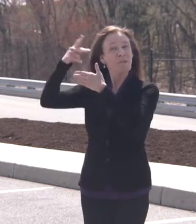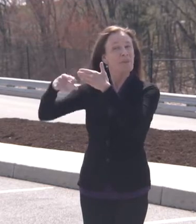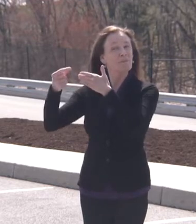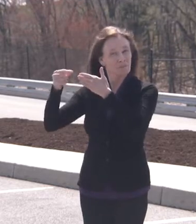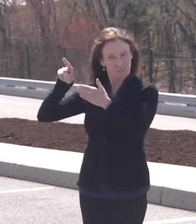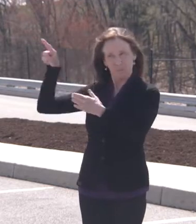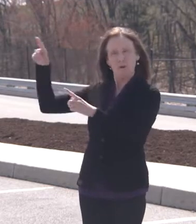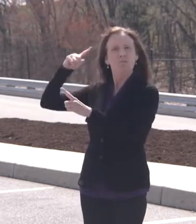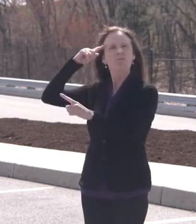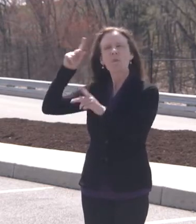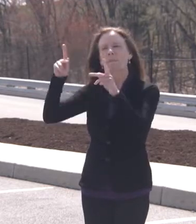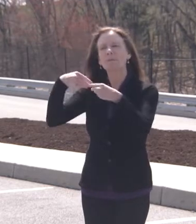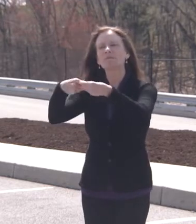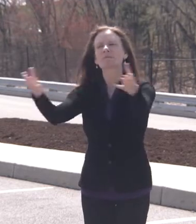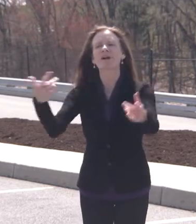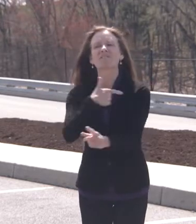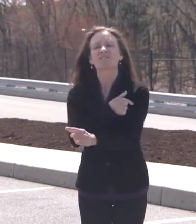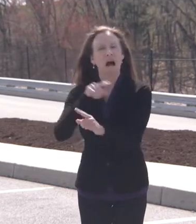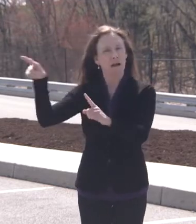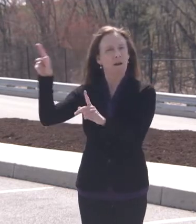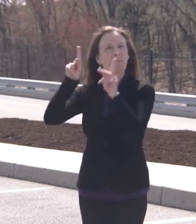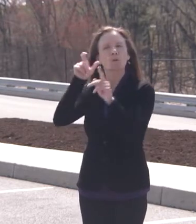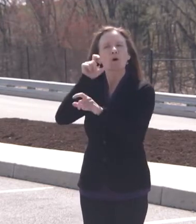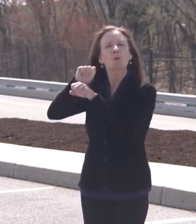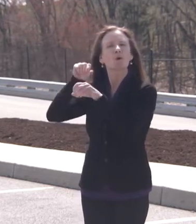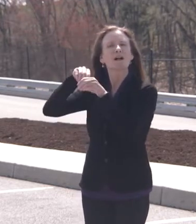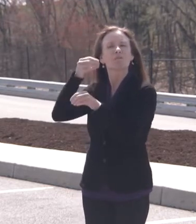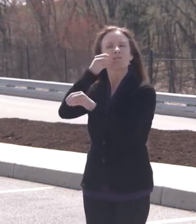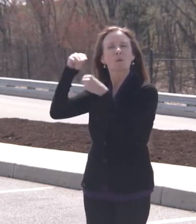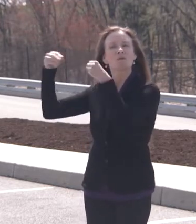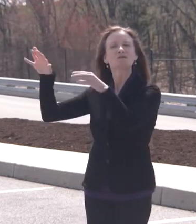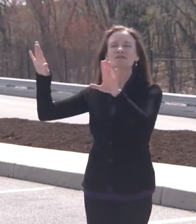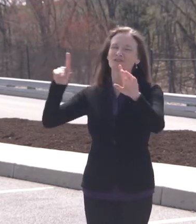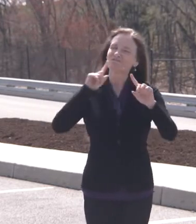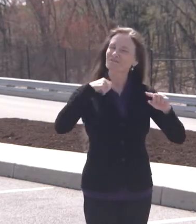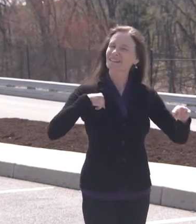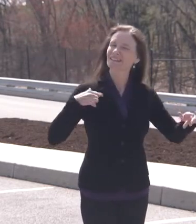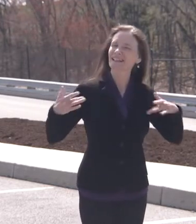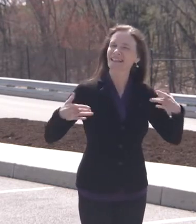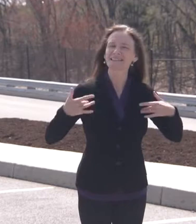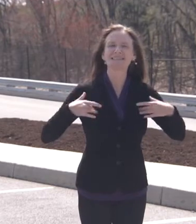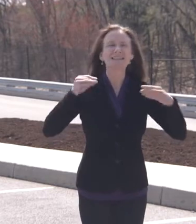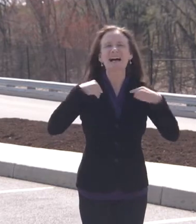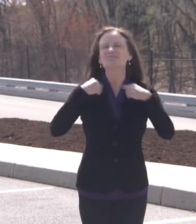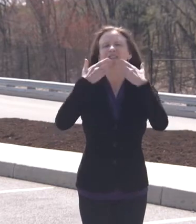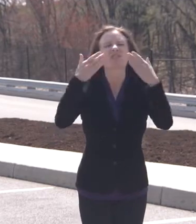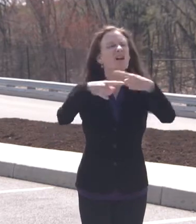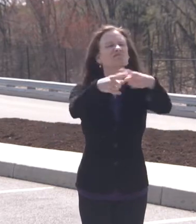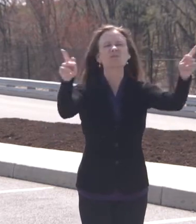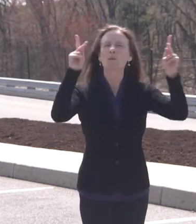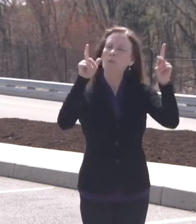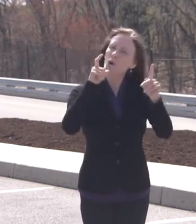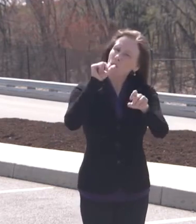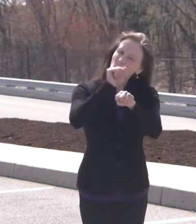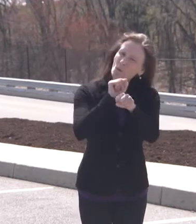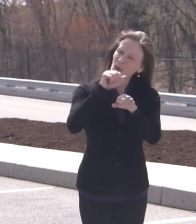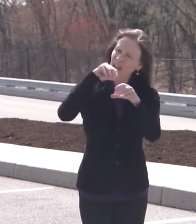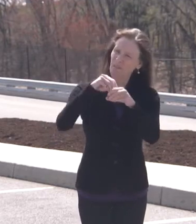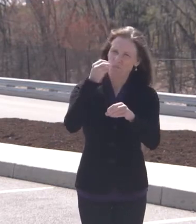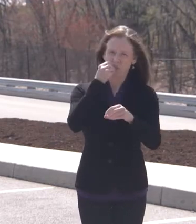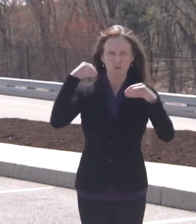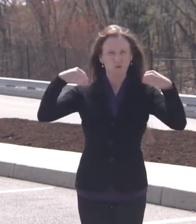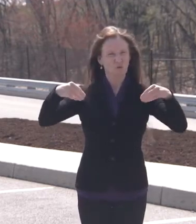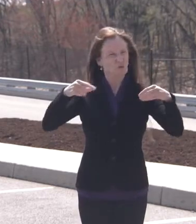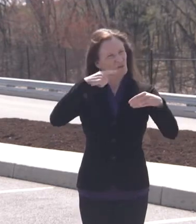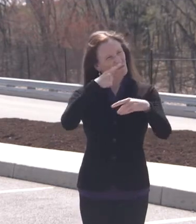grateful to those frontline health care workers who have worked tirelessly throughout this pandemic. At the same time, we're tremendously